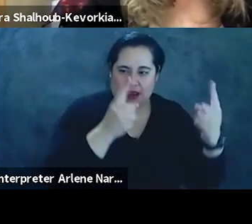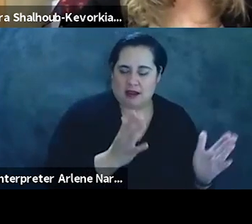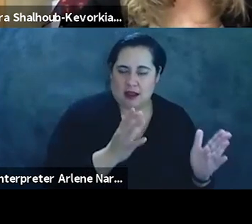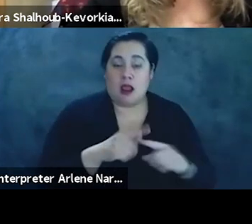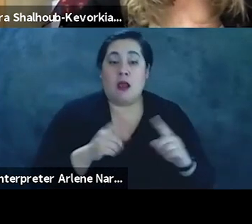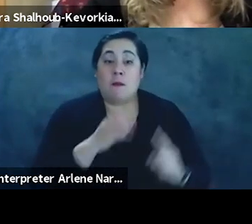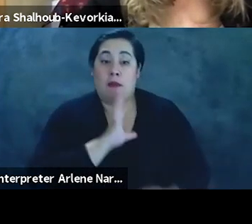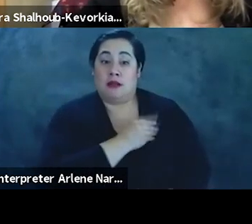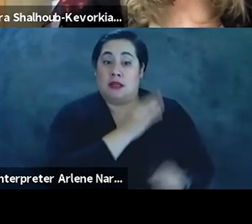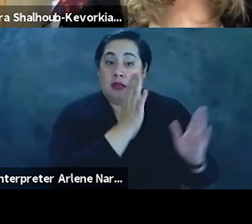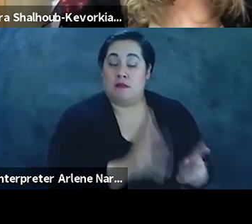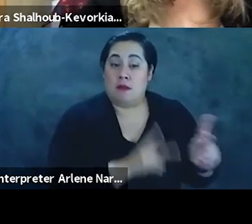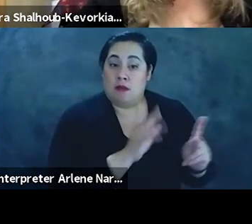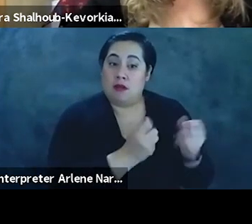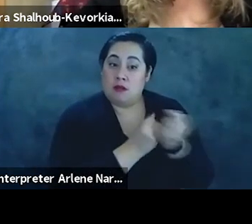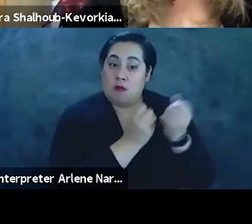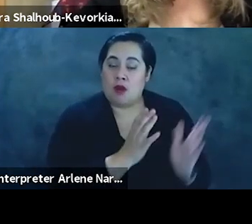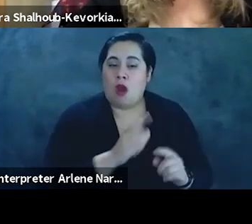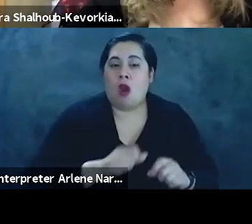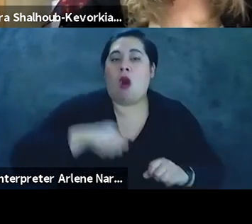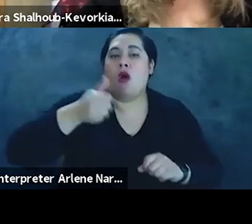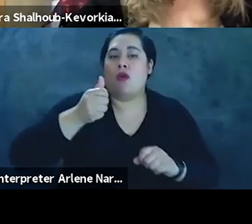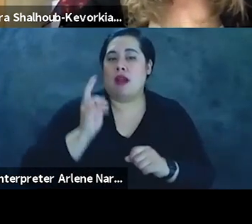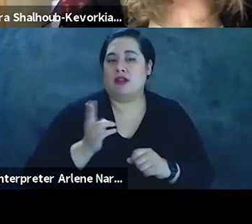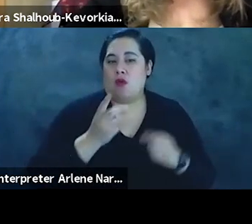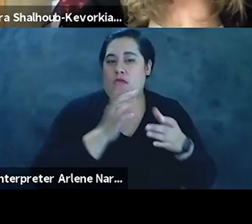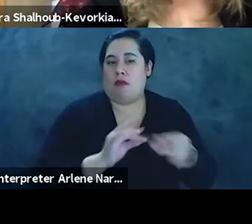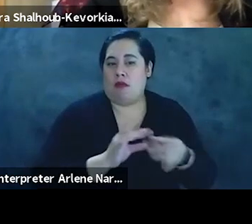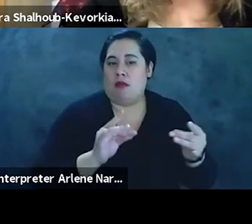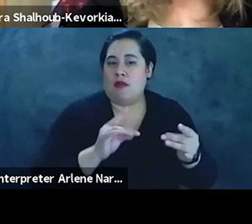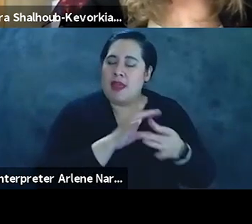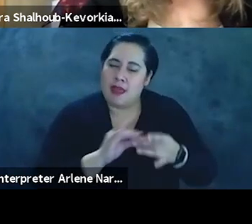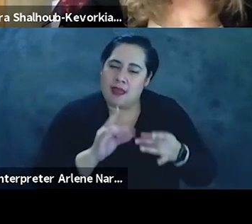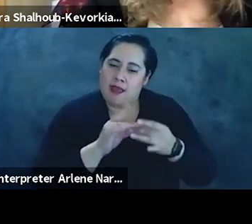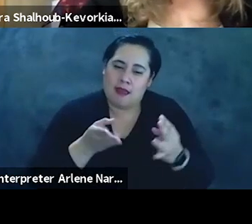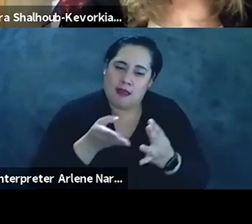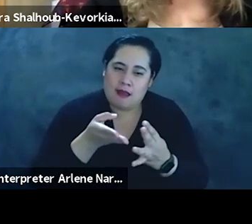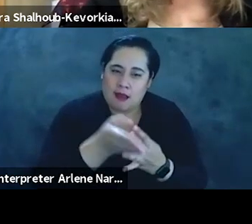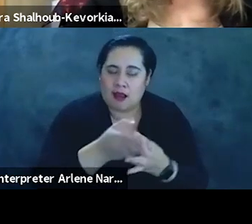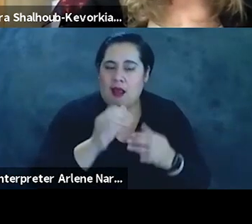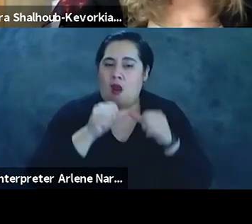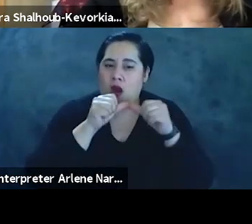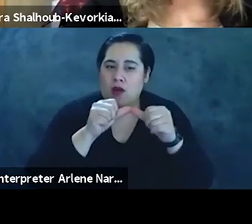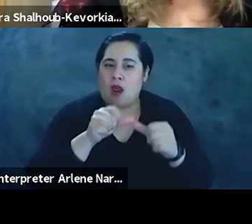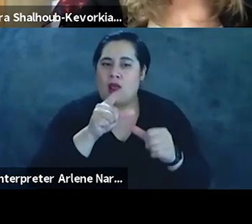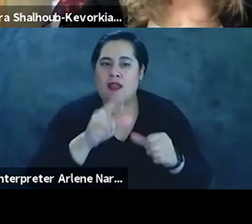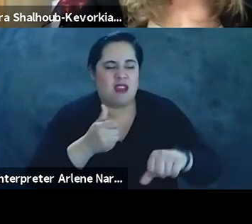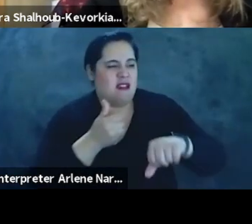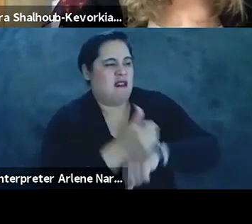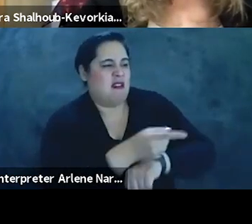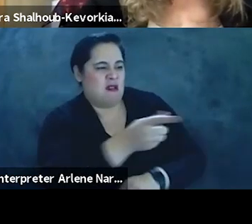and their supporters assert the other historical narrative here, that is, as they narrate the Nakba as ongoing, they are charged with anti